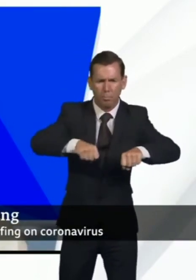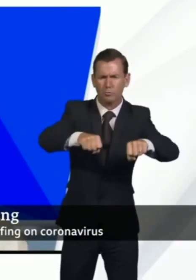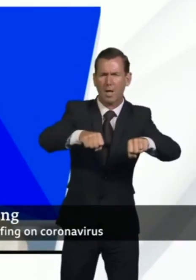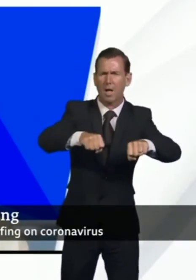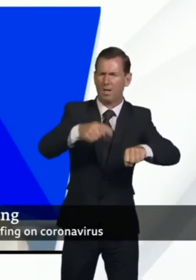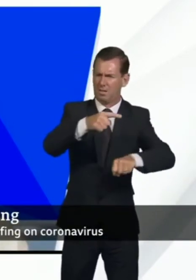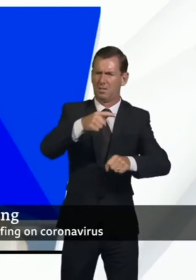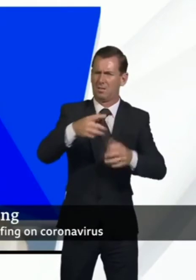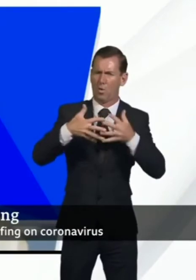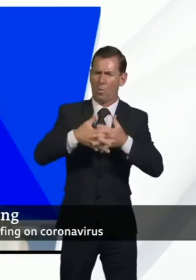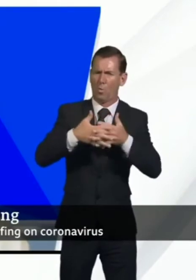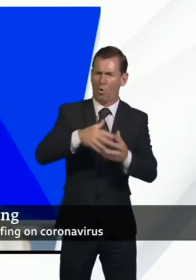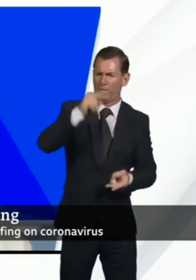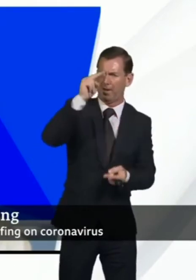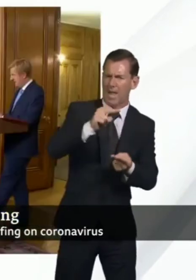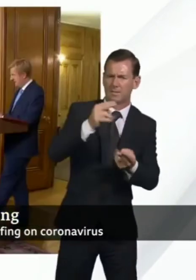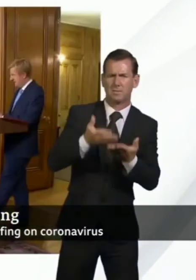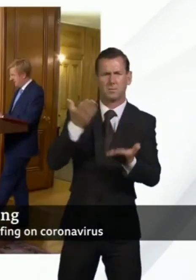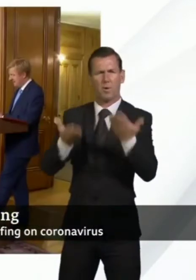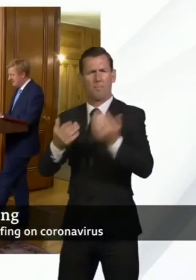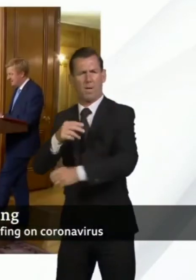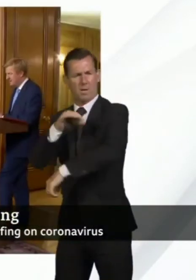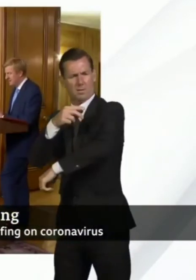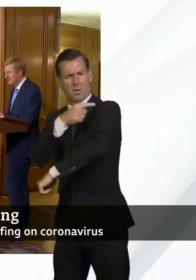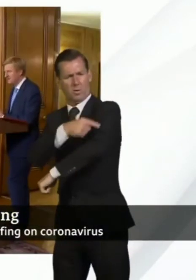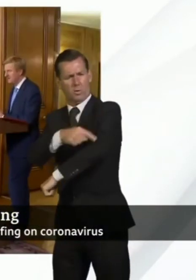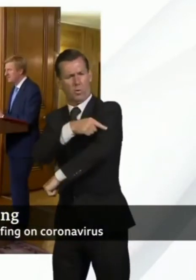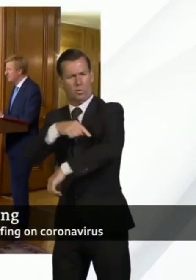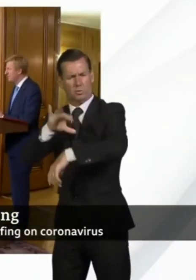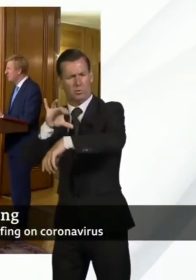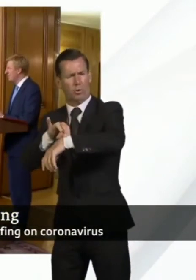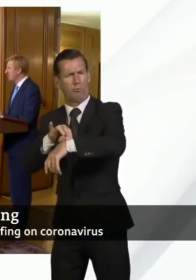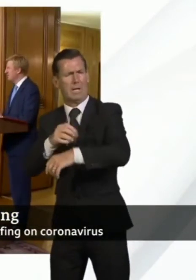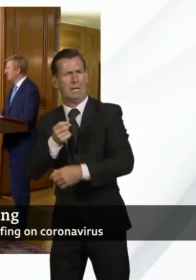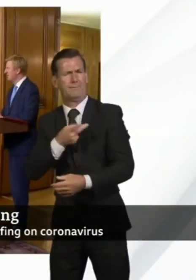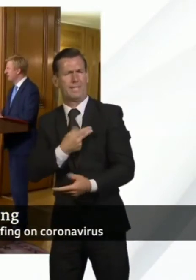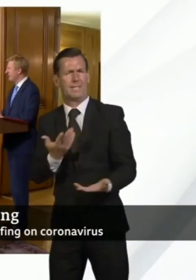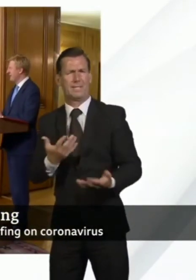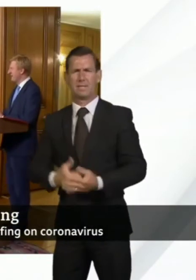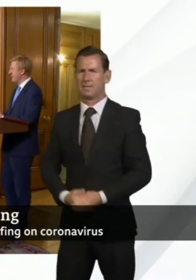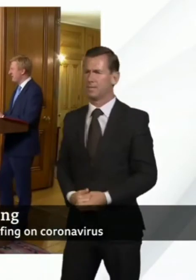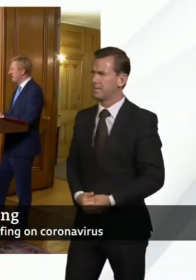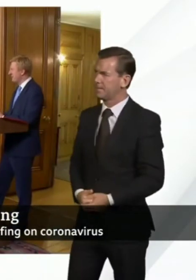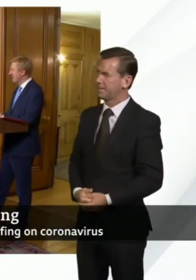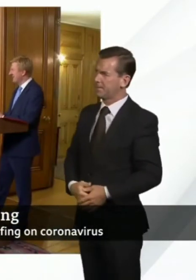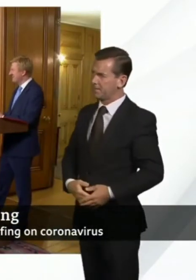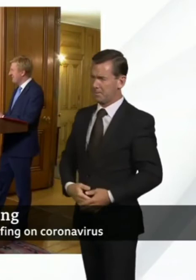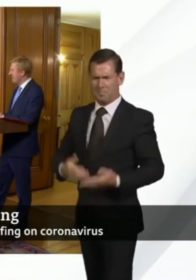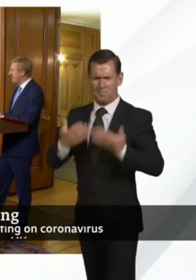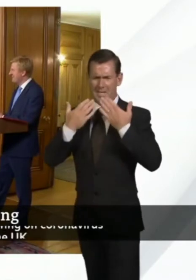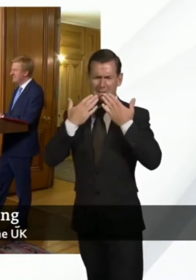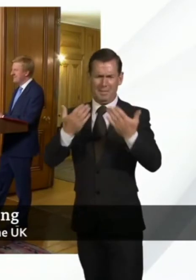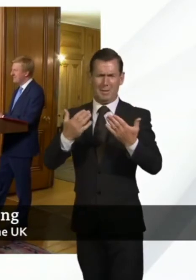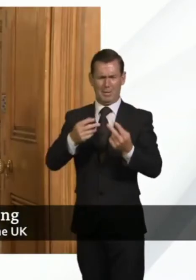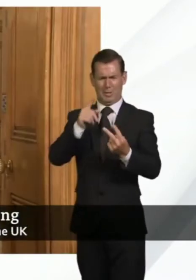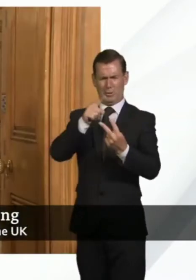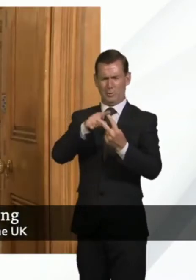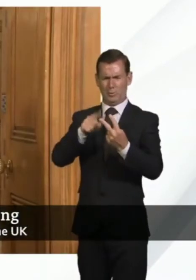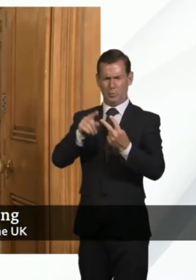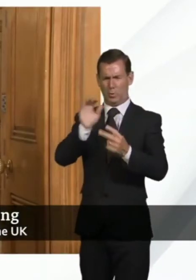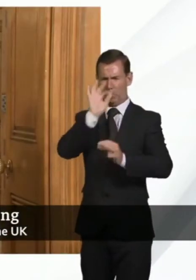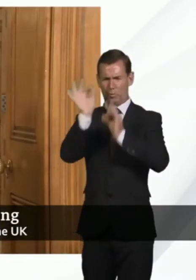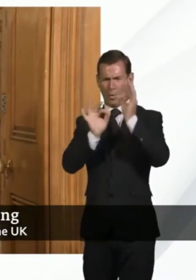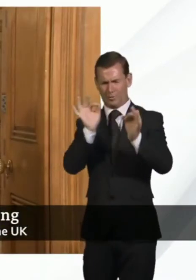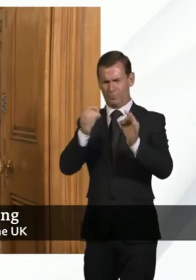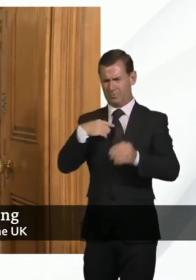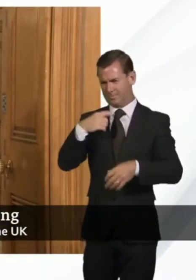Or is there another reason for that discrepancy? Thank you. OK, thank you for your questions. There's two questions wrapped up in there, so I might resist going back